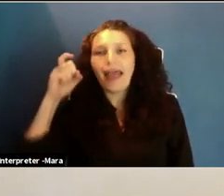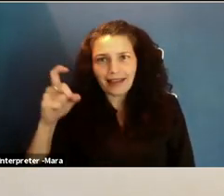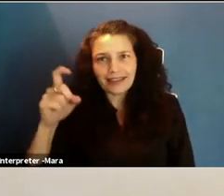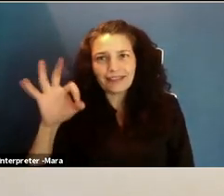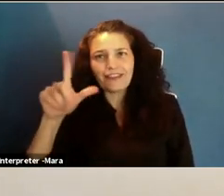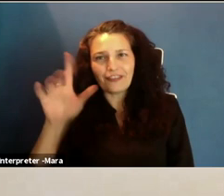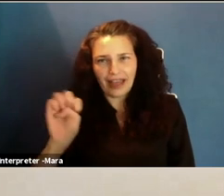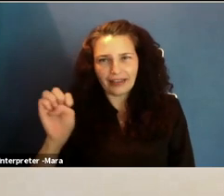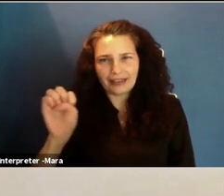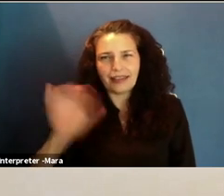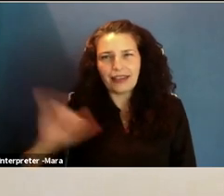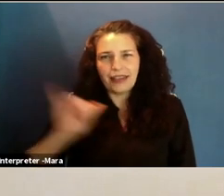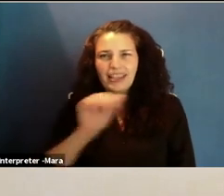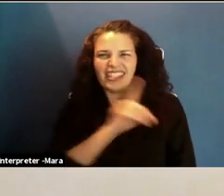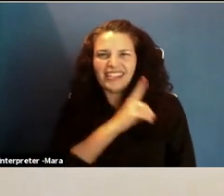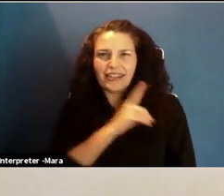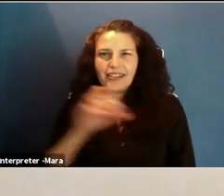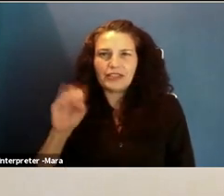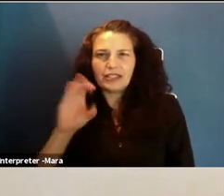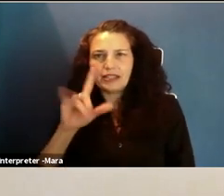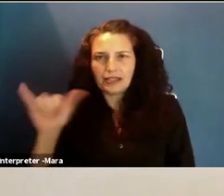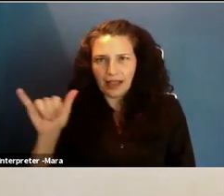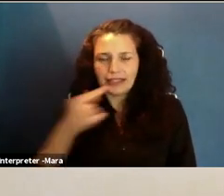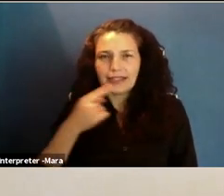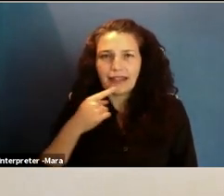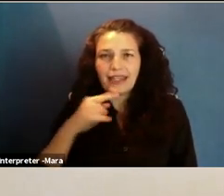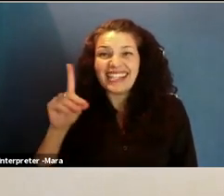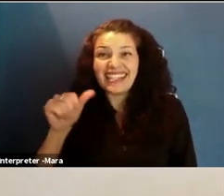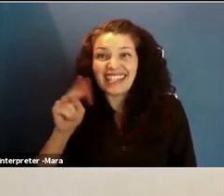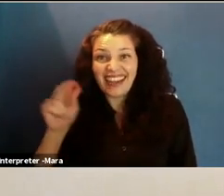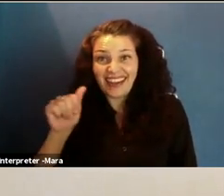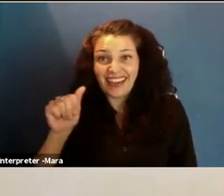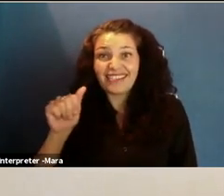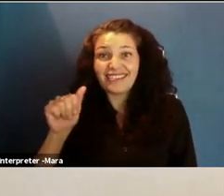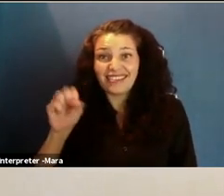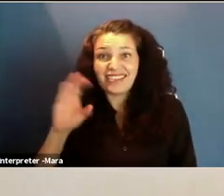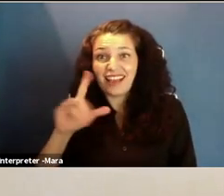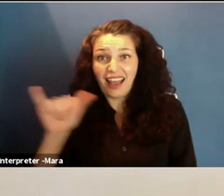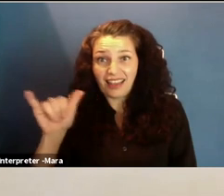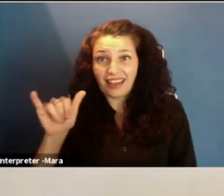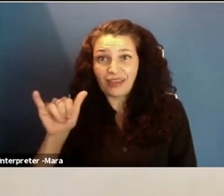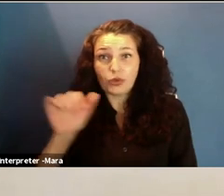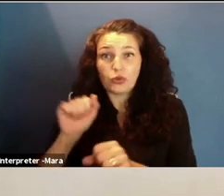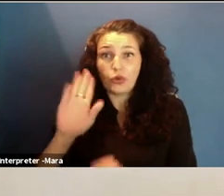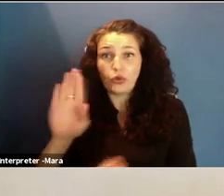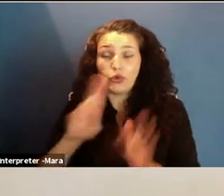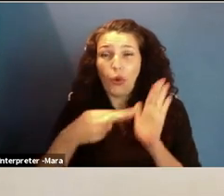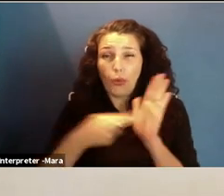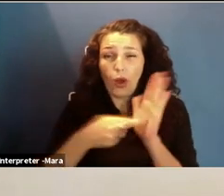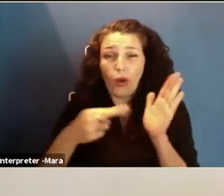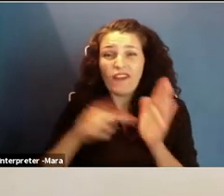surveyed who work in STEM said that Dana Scully was their role model for going into that field. That is